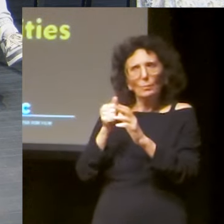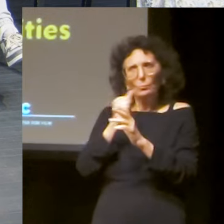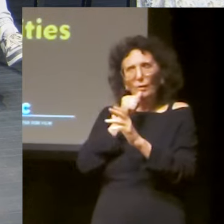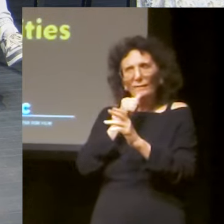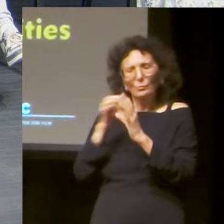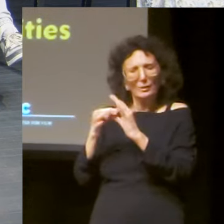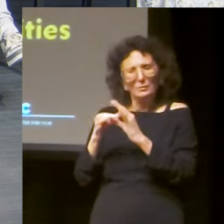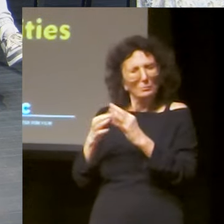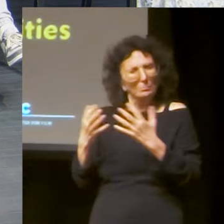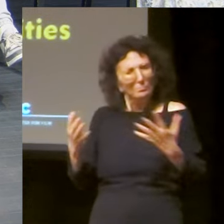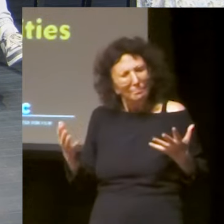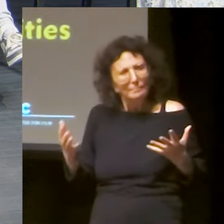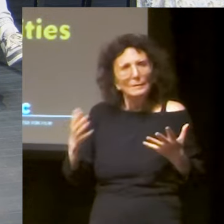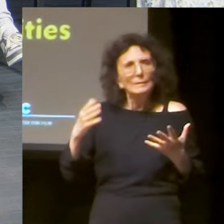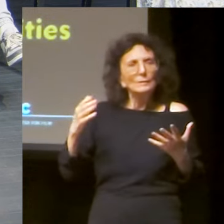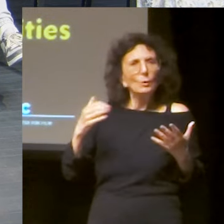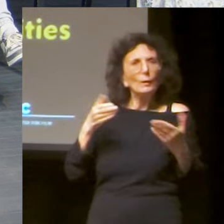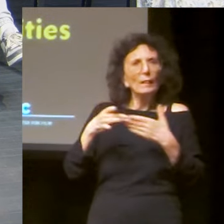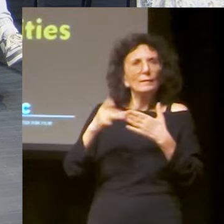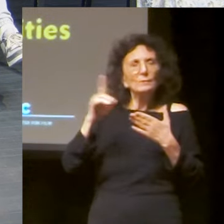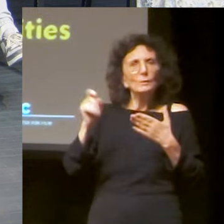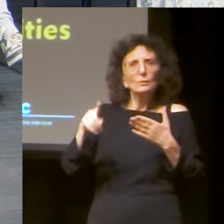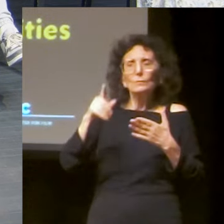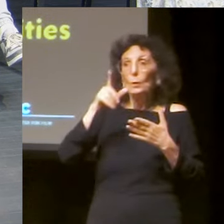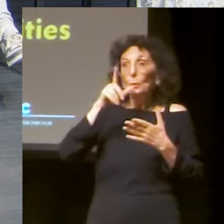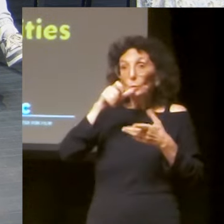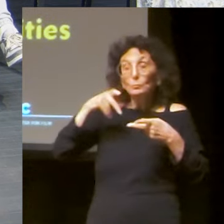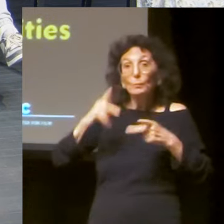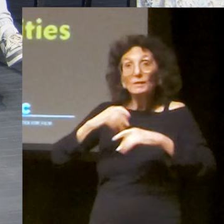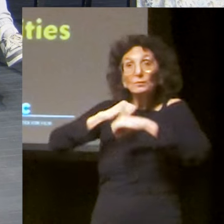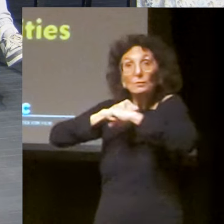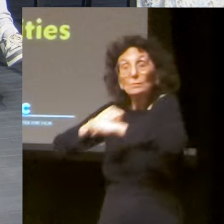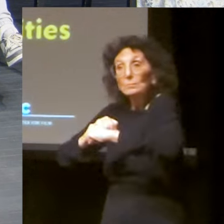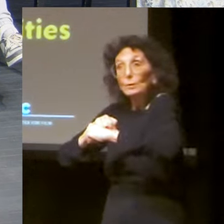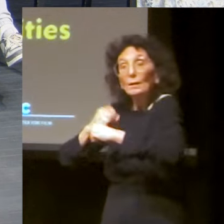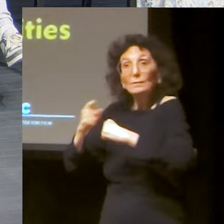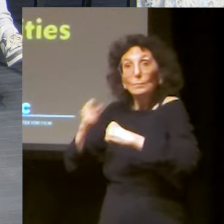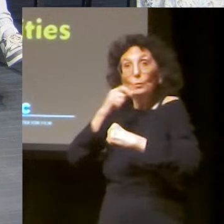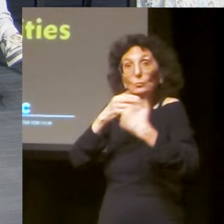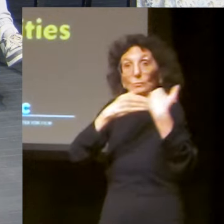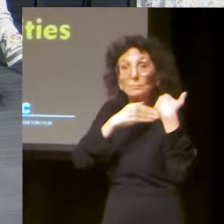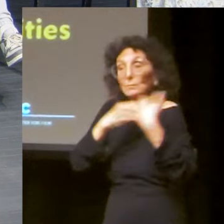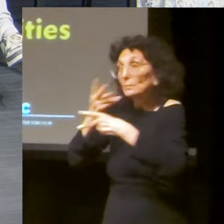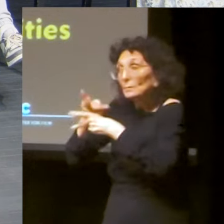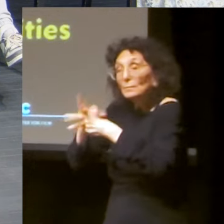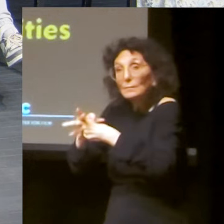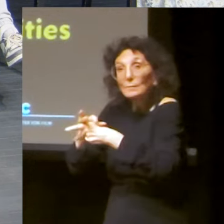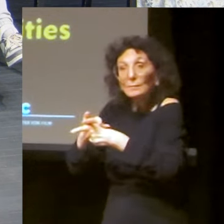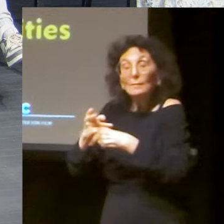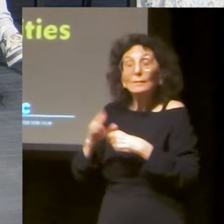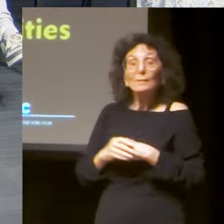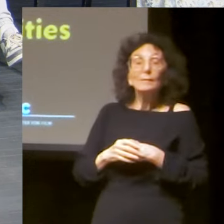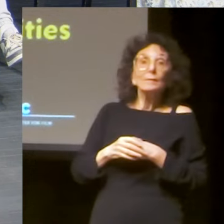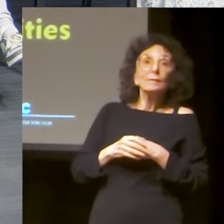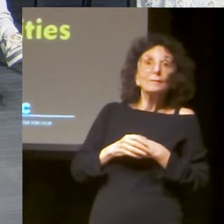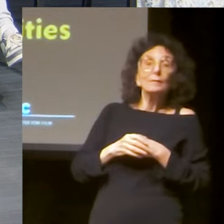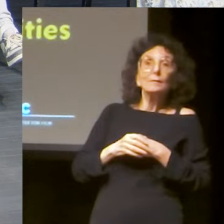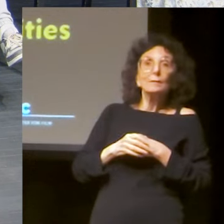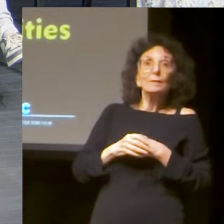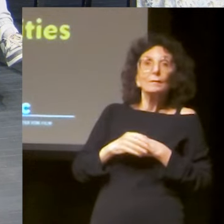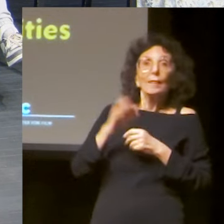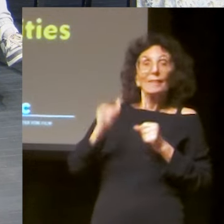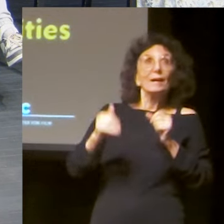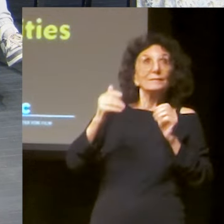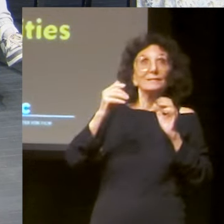to try to help him speak, which everybody was on board with. then it became something else, um, which was, which was private. And it gets into